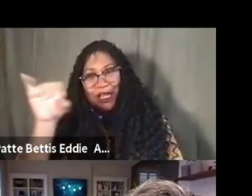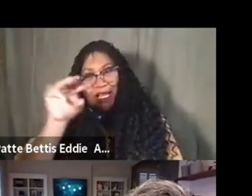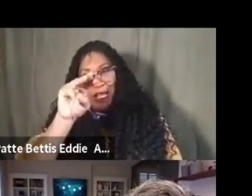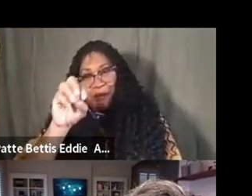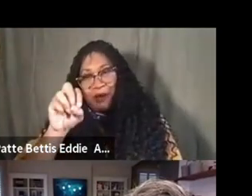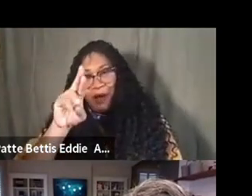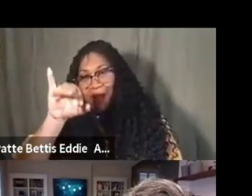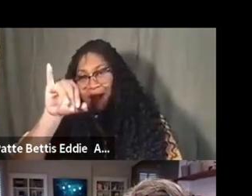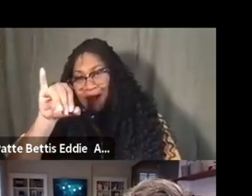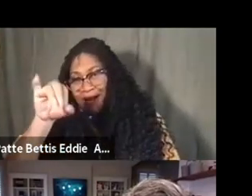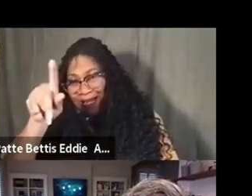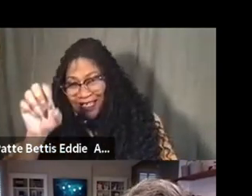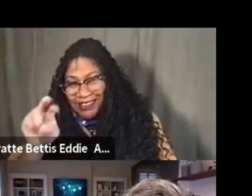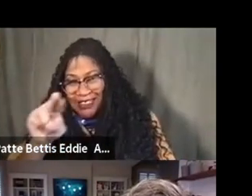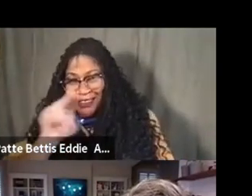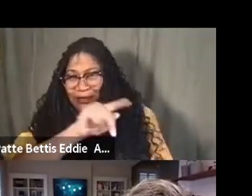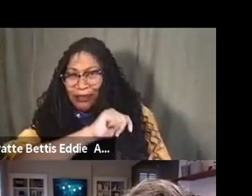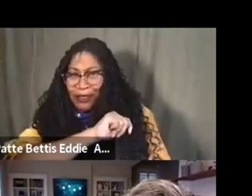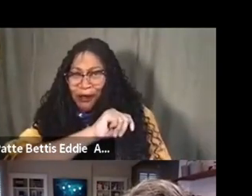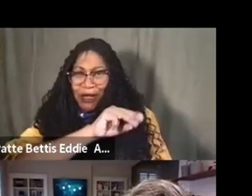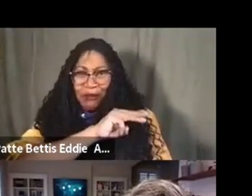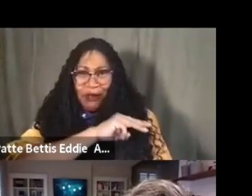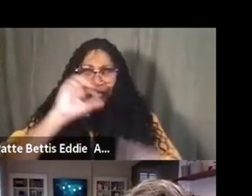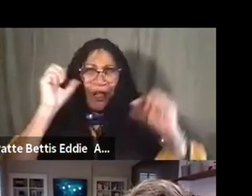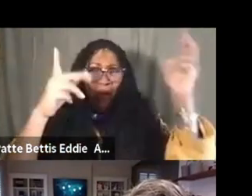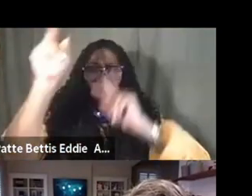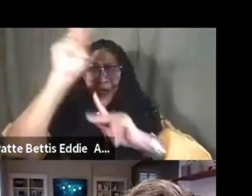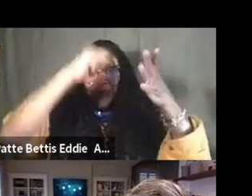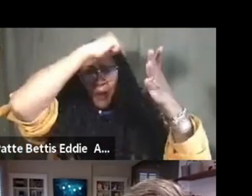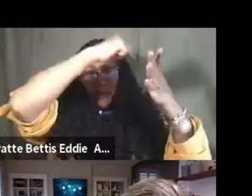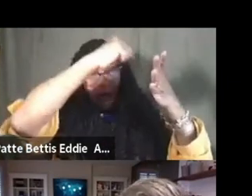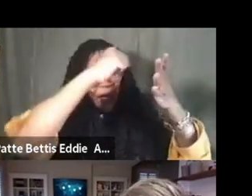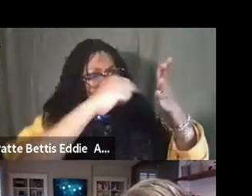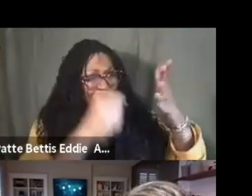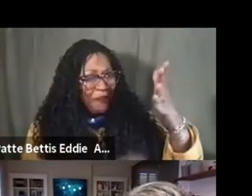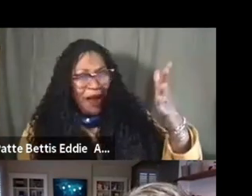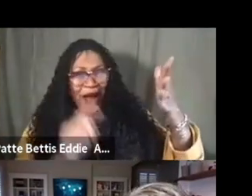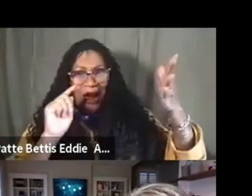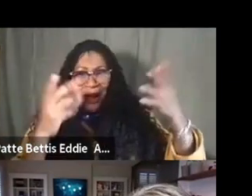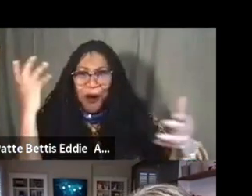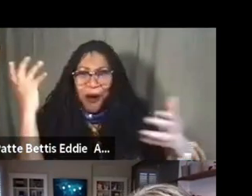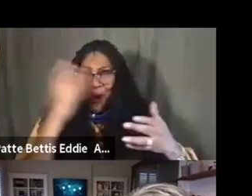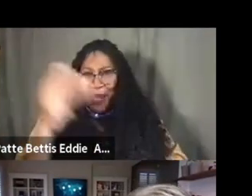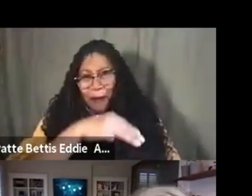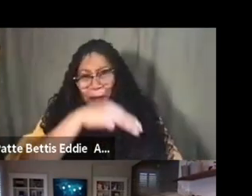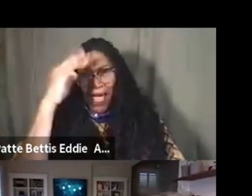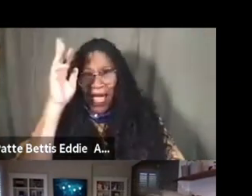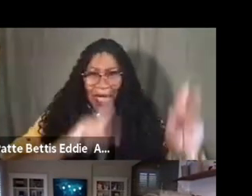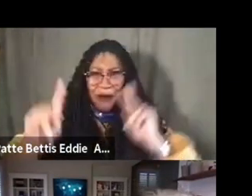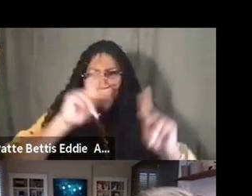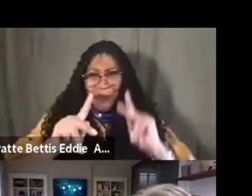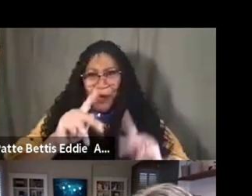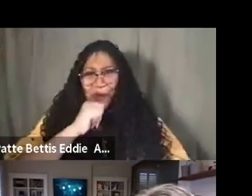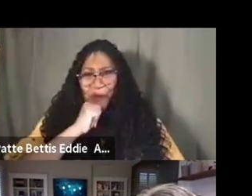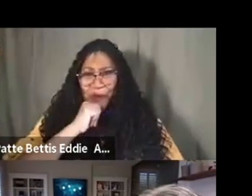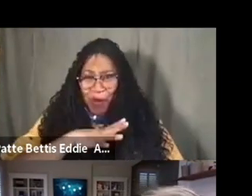hear that resonating over and over, but really all of these people, and what I hear too is, this is a lot of Black women in here, right, that have